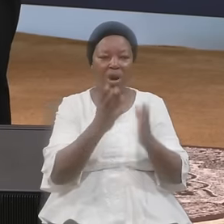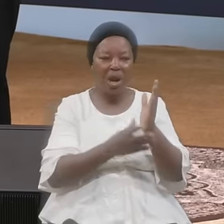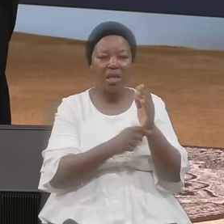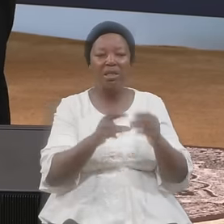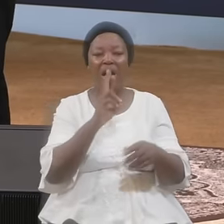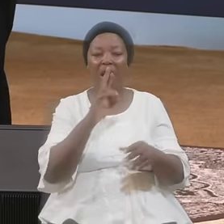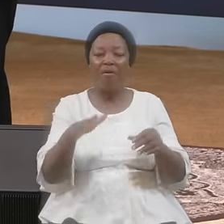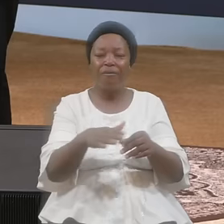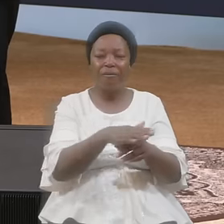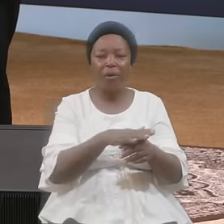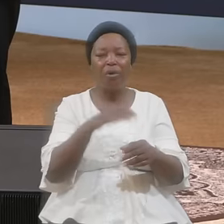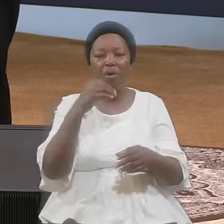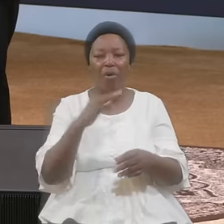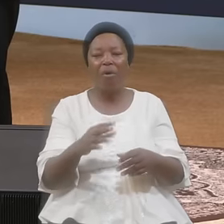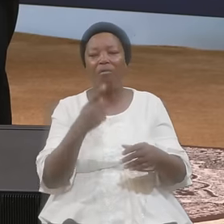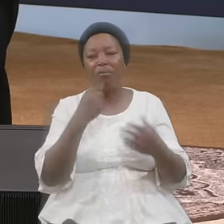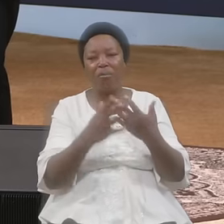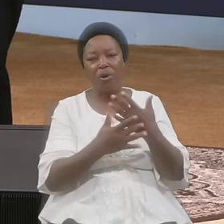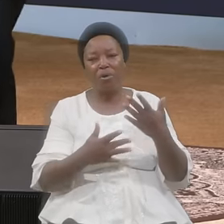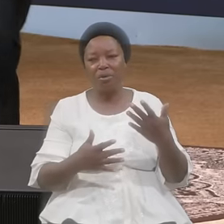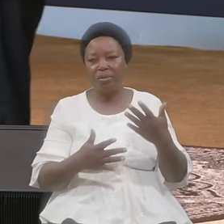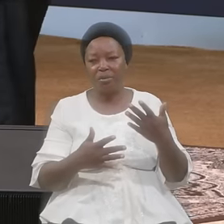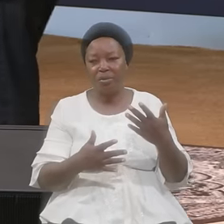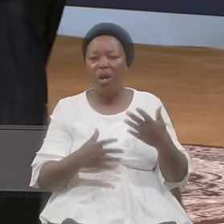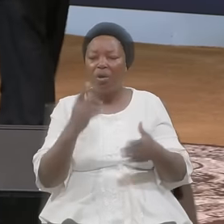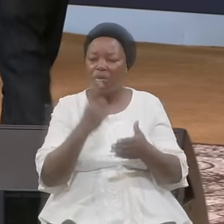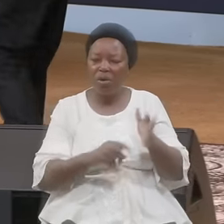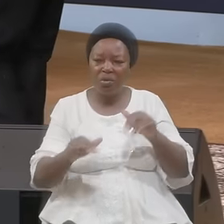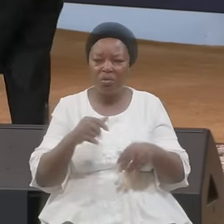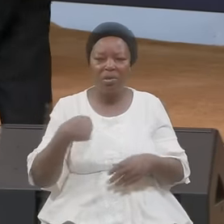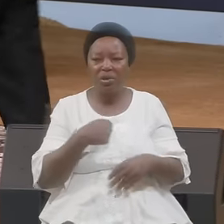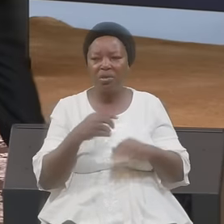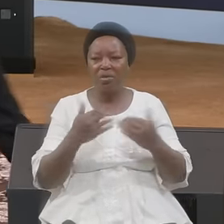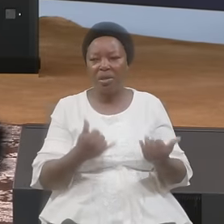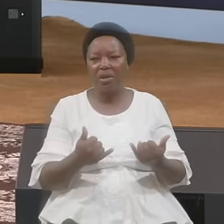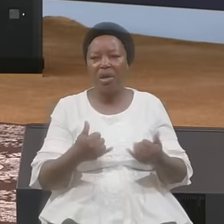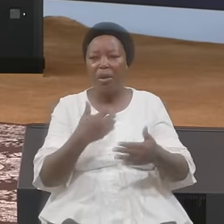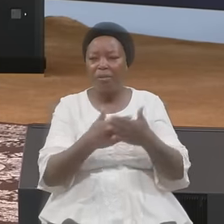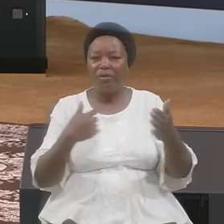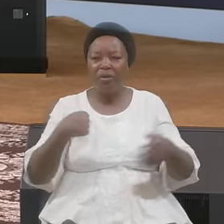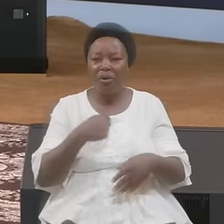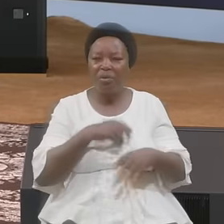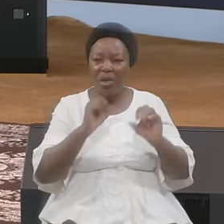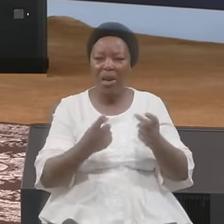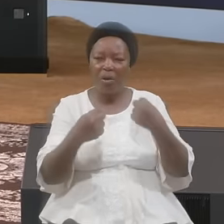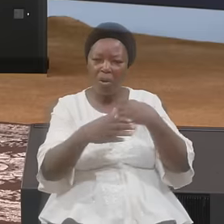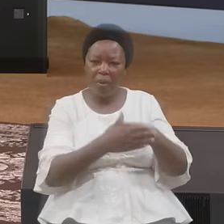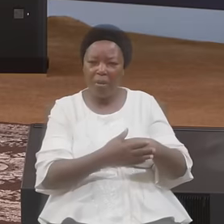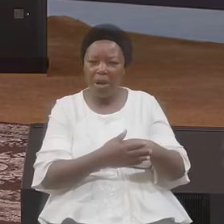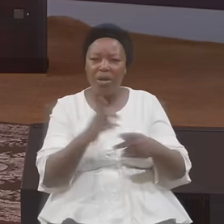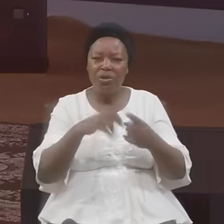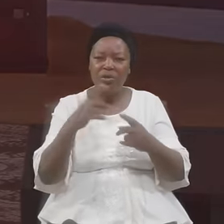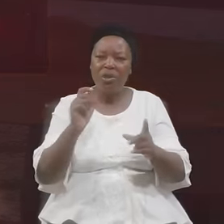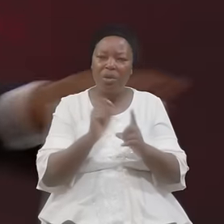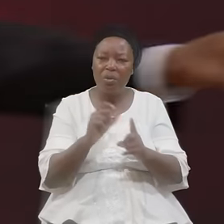Are Full Of Blood What Do We Do Before We Can Come Back To The